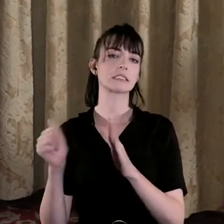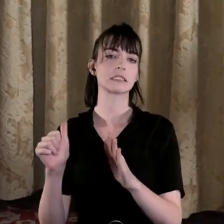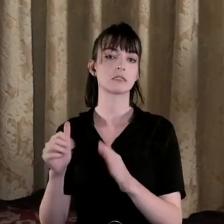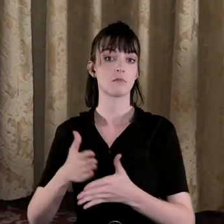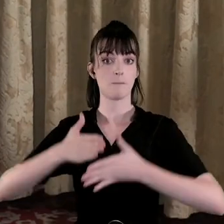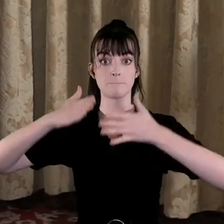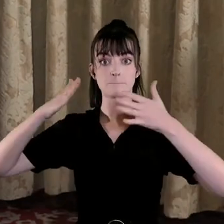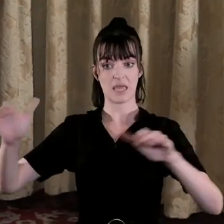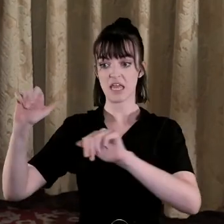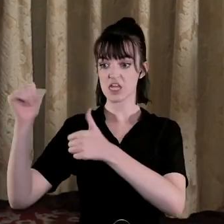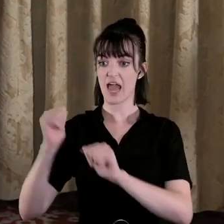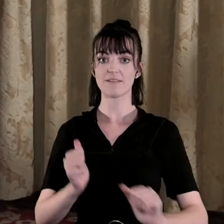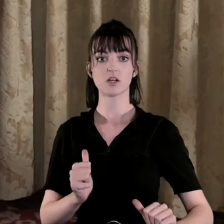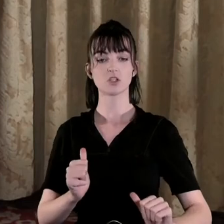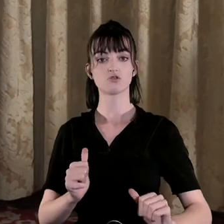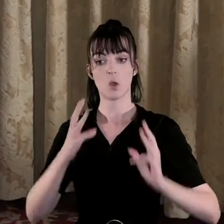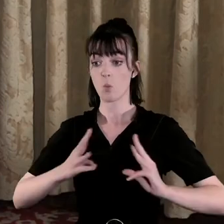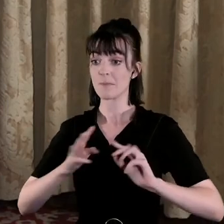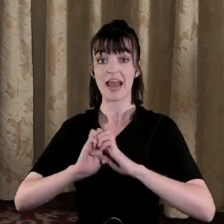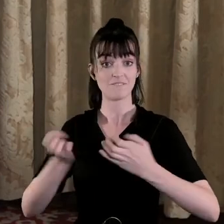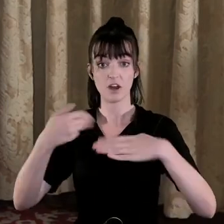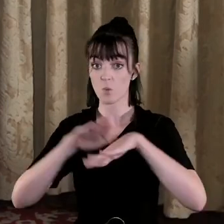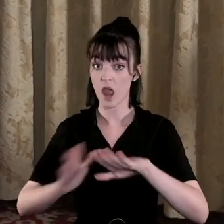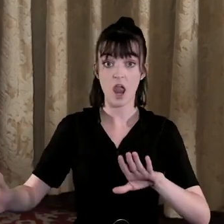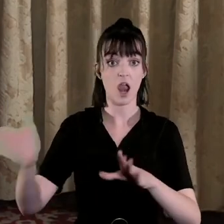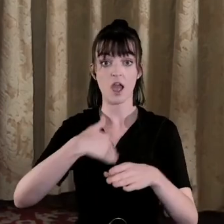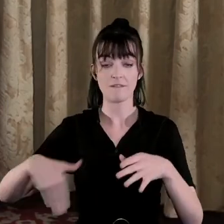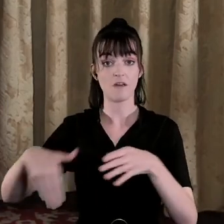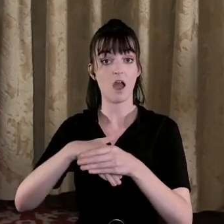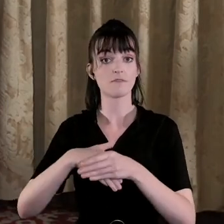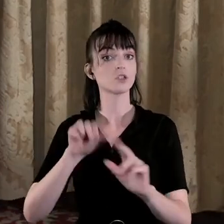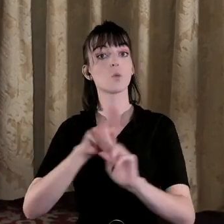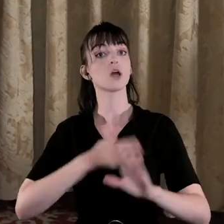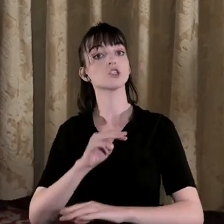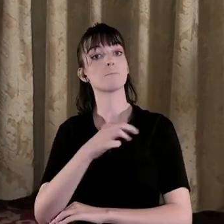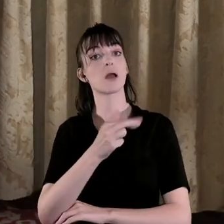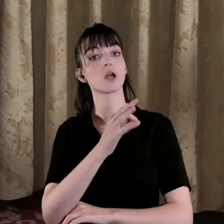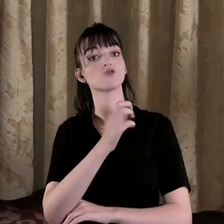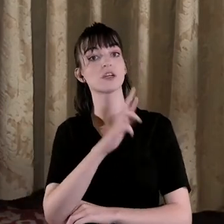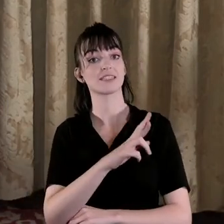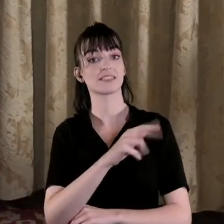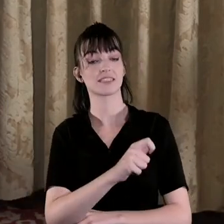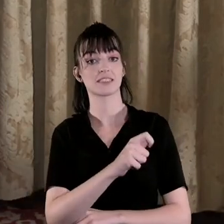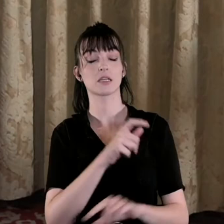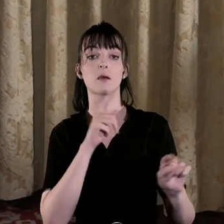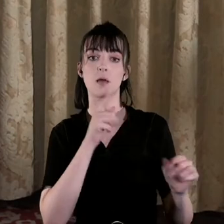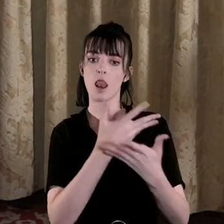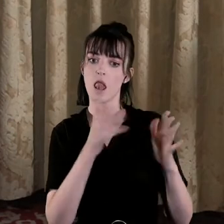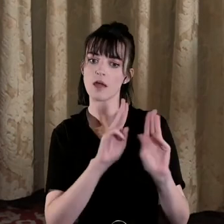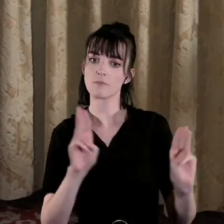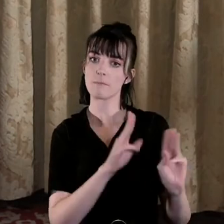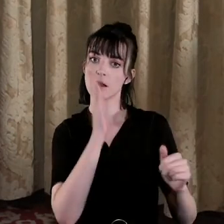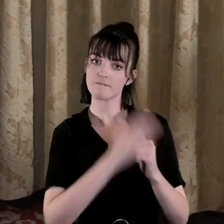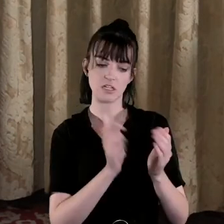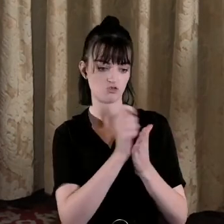commemoration that you have women everywhere so in other words not just Margaret but Margaret was certainly to the before lots of people have been writing about what women